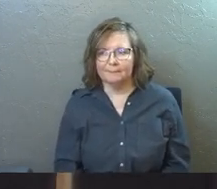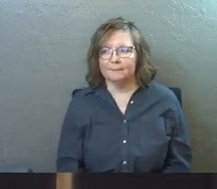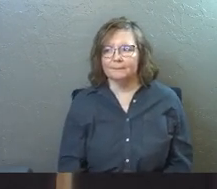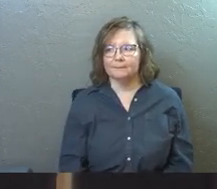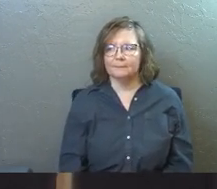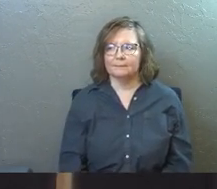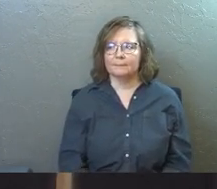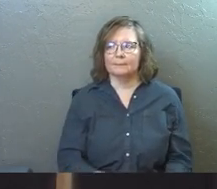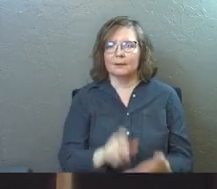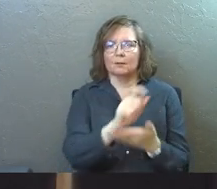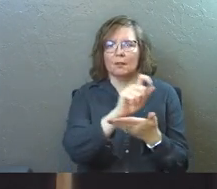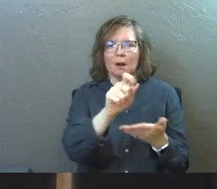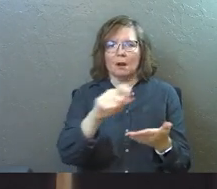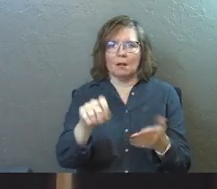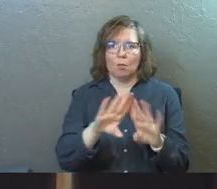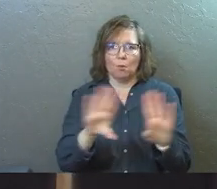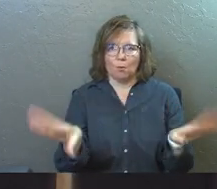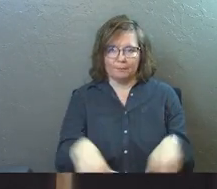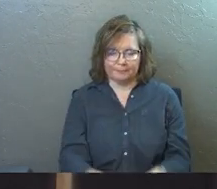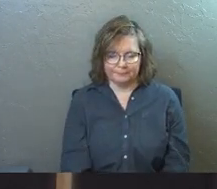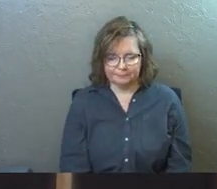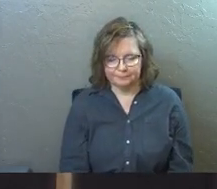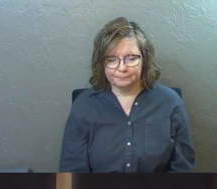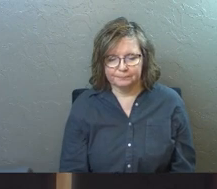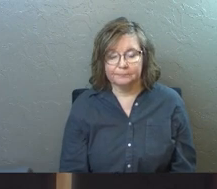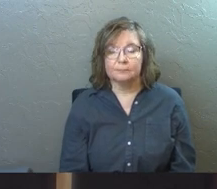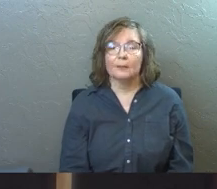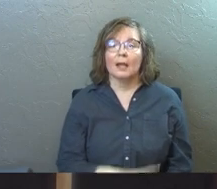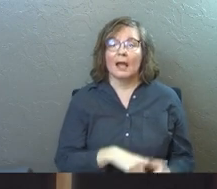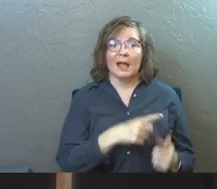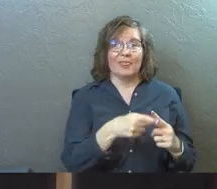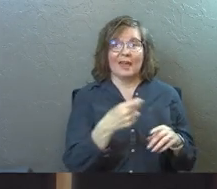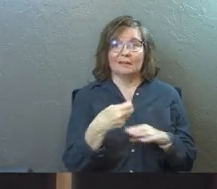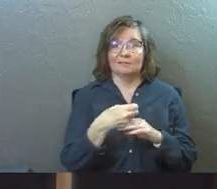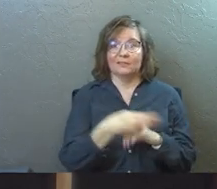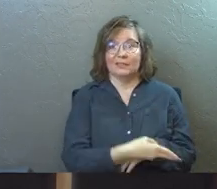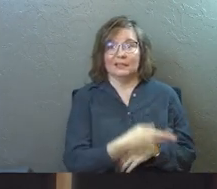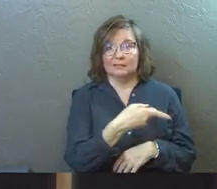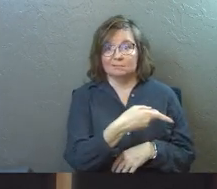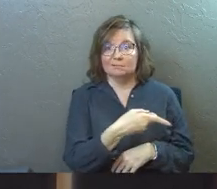The handwriting on the wall. And then he was defeated.